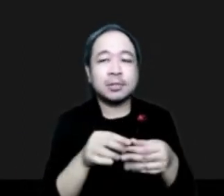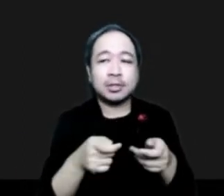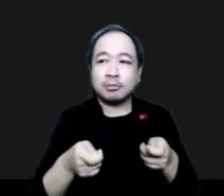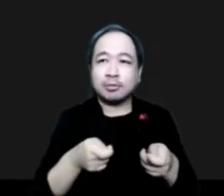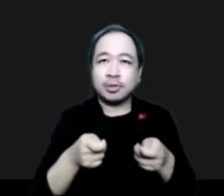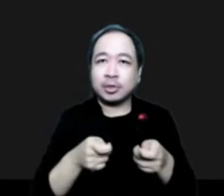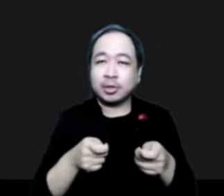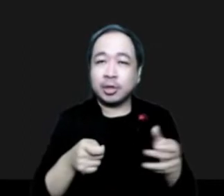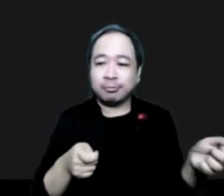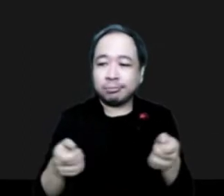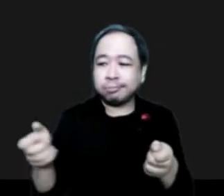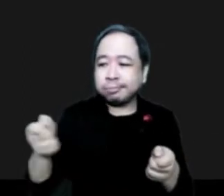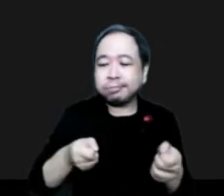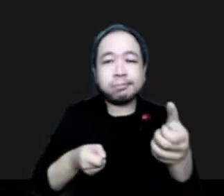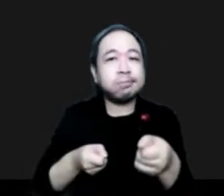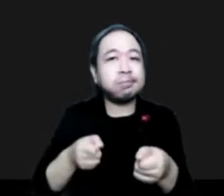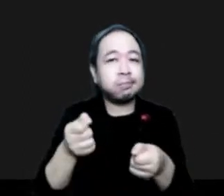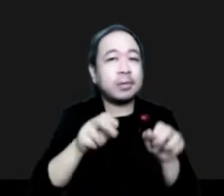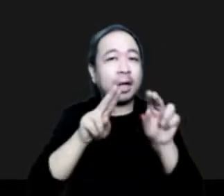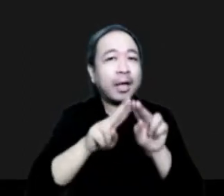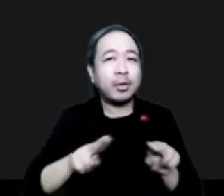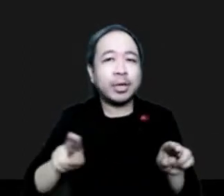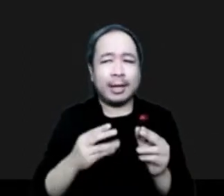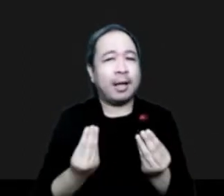and assets at the regional level to support member states.